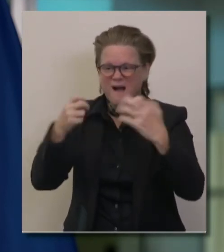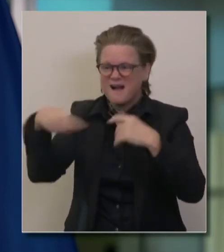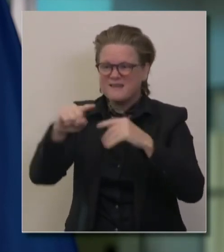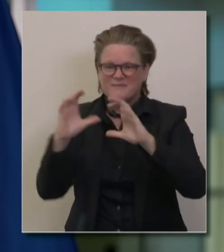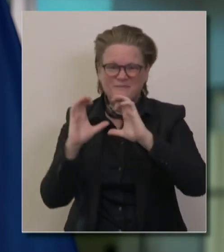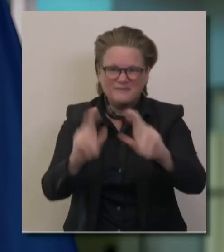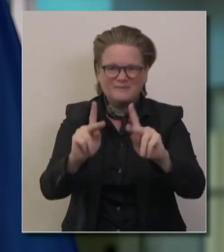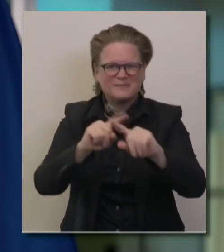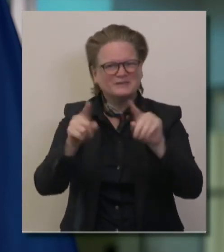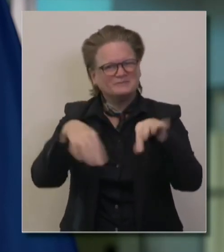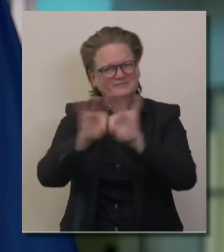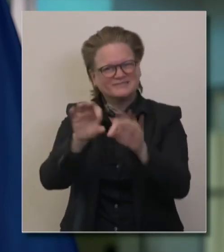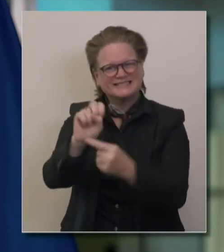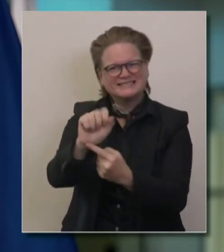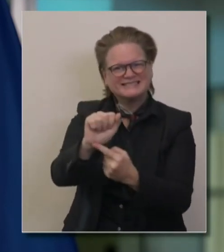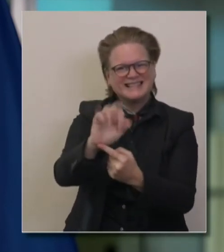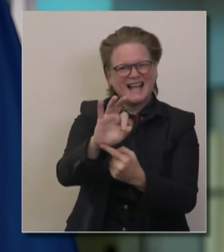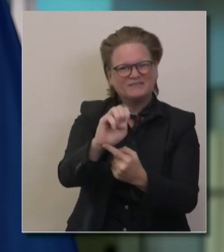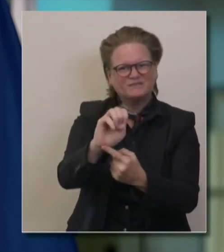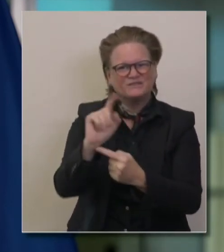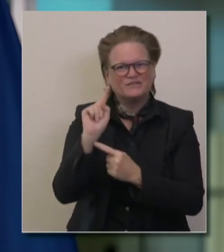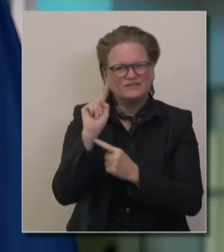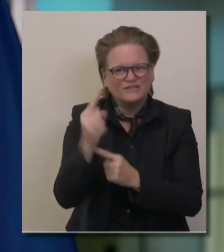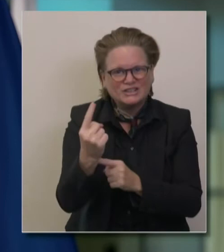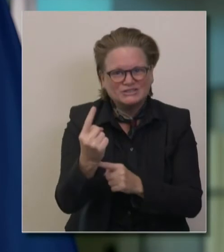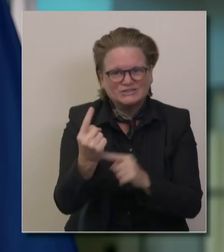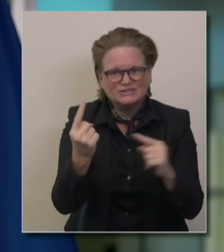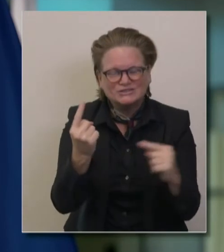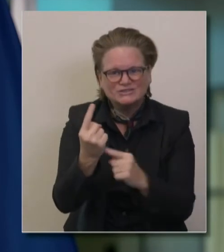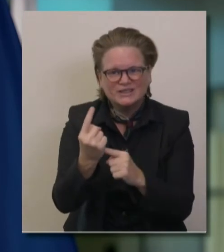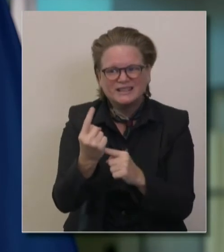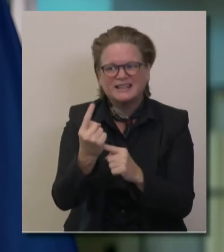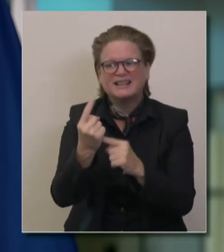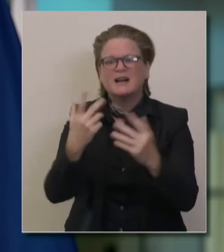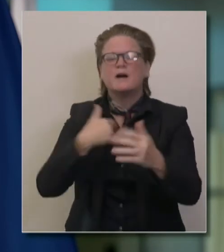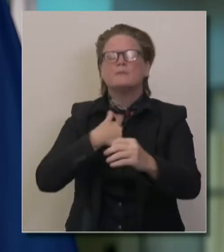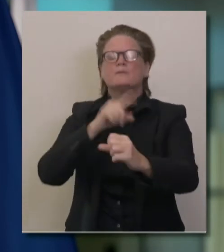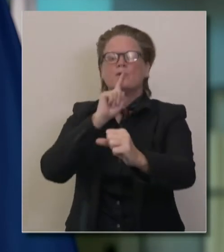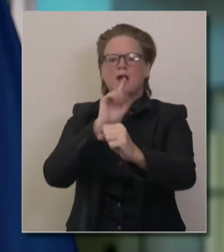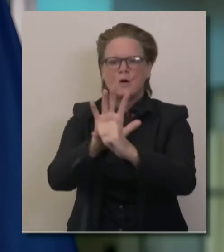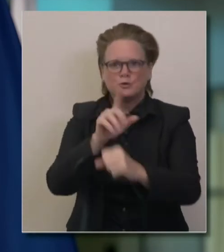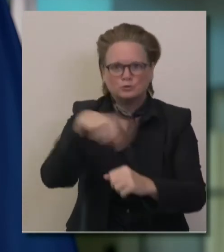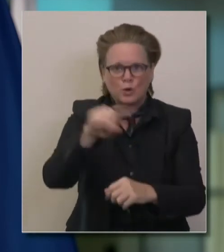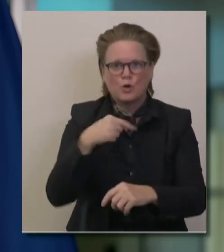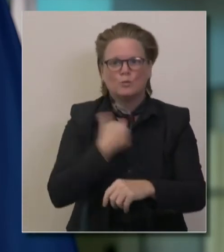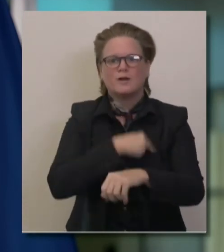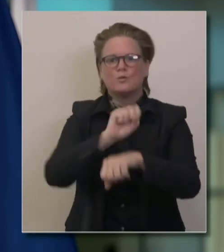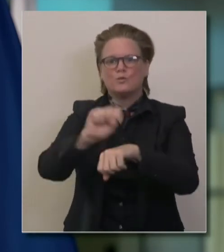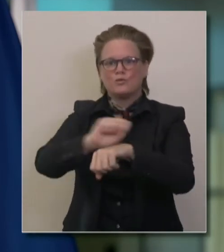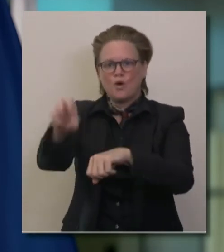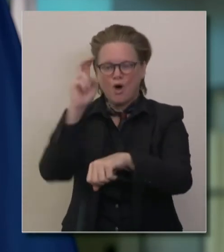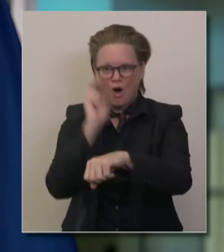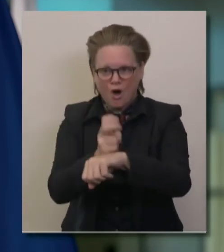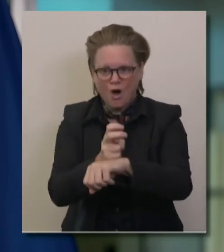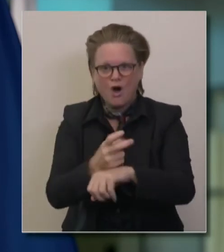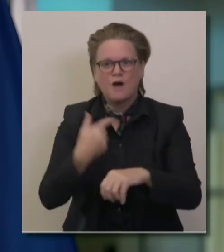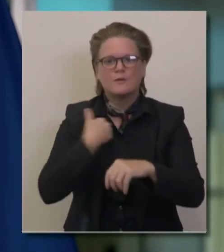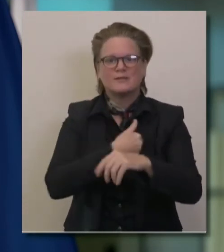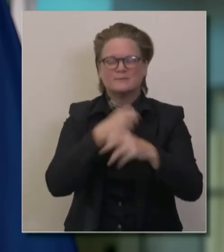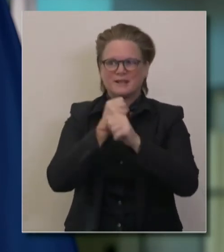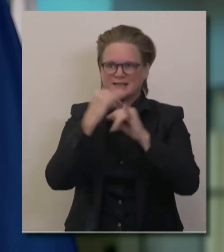And I can assure you that we are working to advance that cause, and you'll be hearing a lot more in the upcoming days